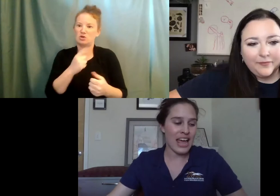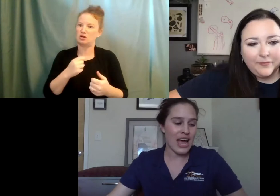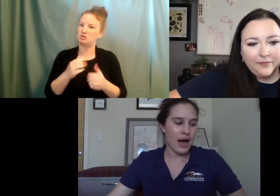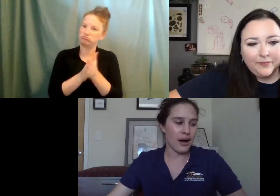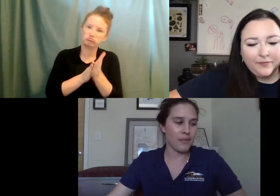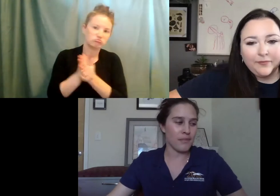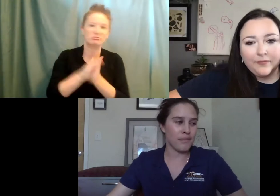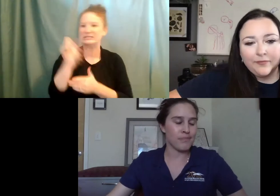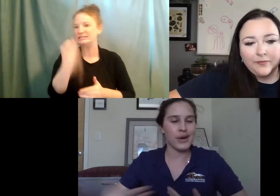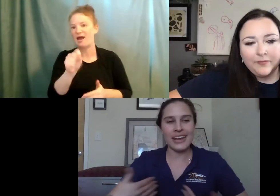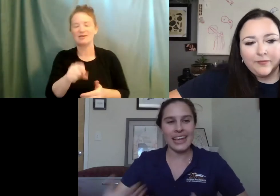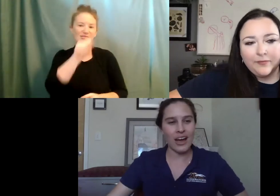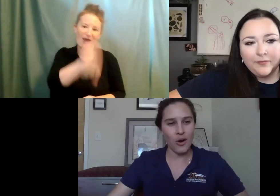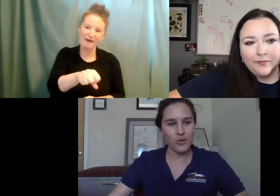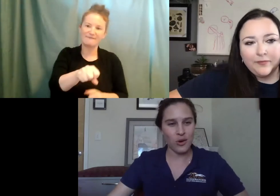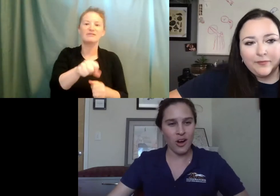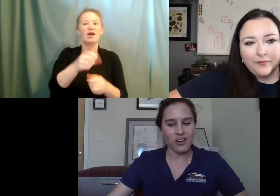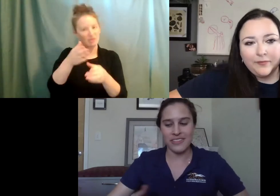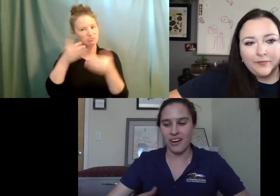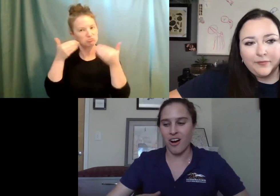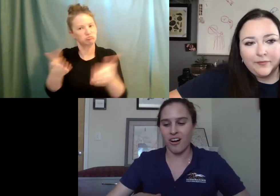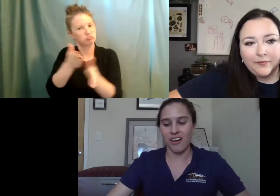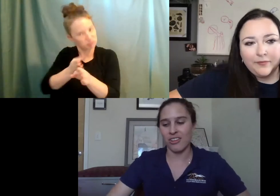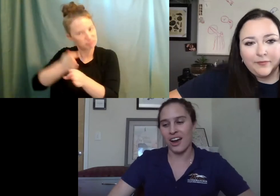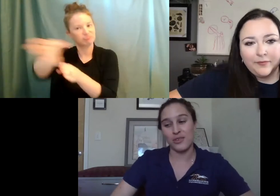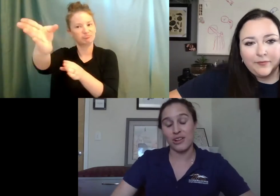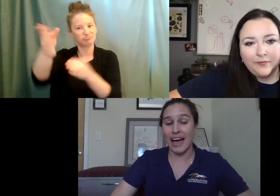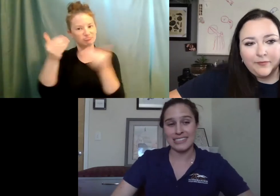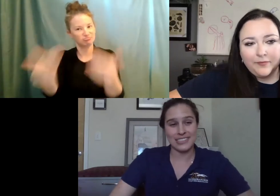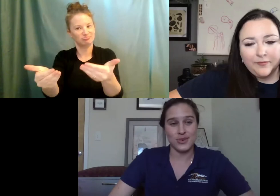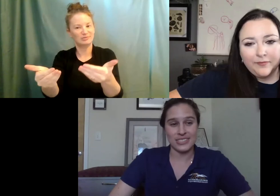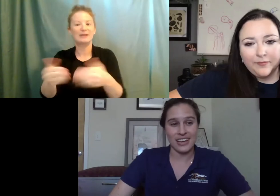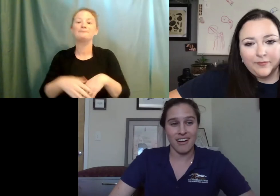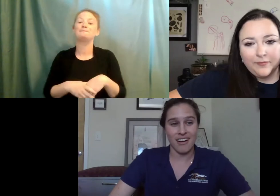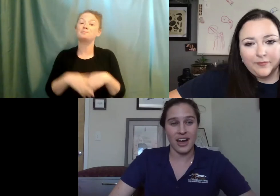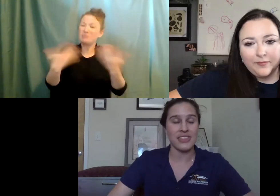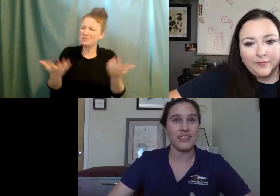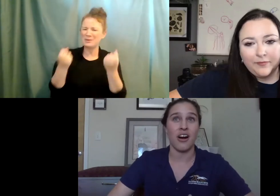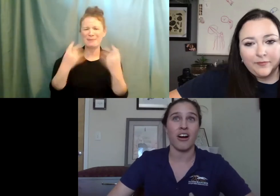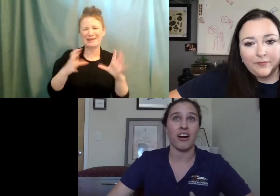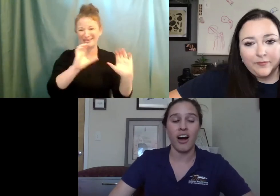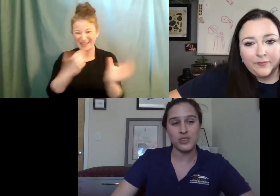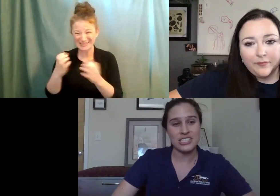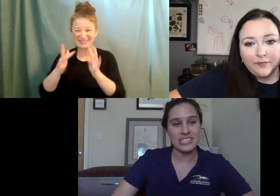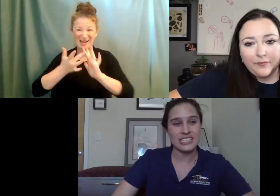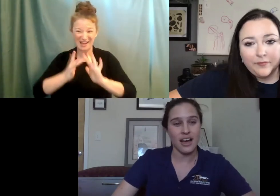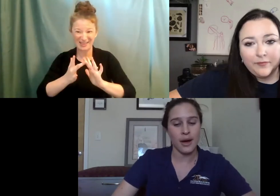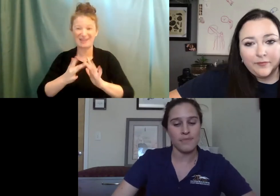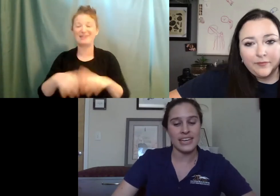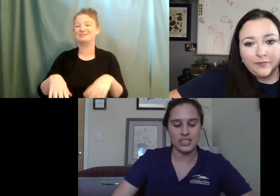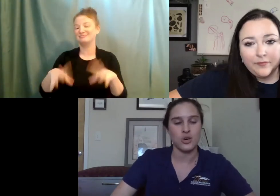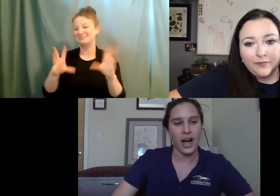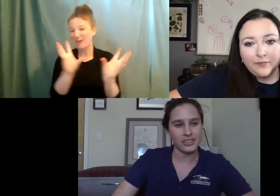you're passionate about. Um, but overall, there are a lot of classes that you can take online. There are conferences.